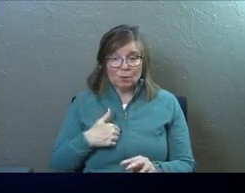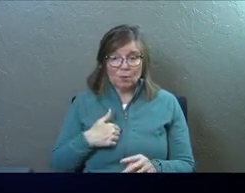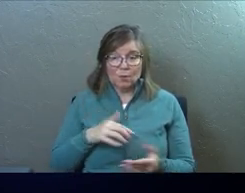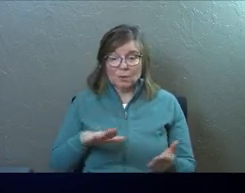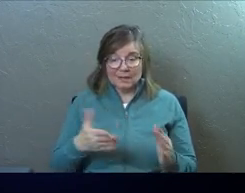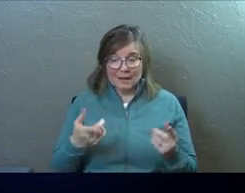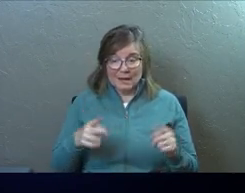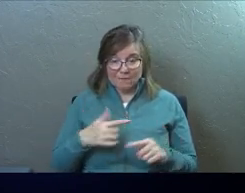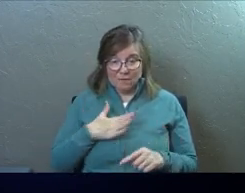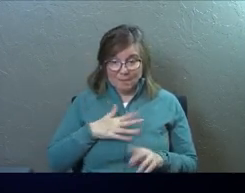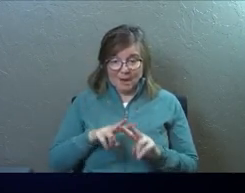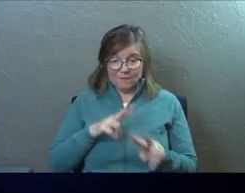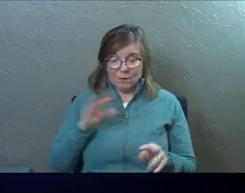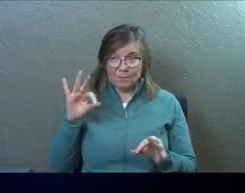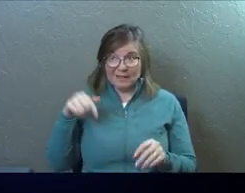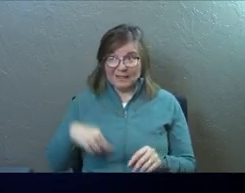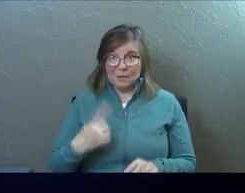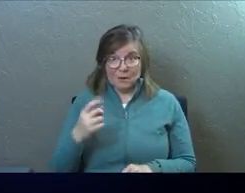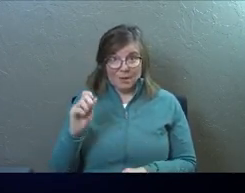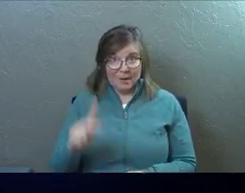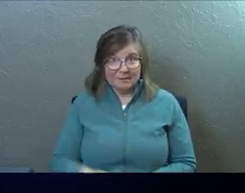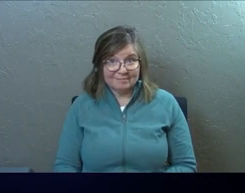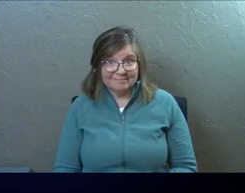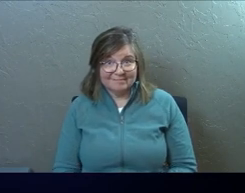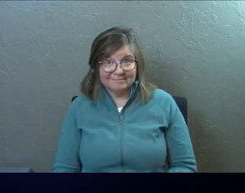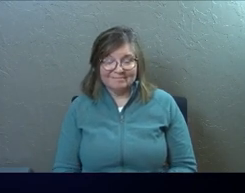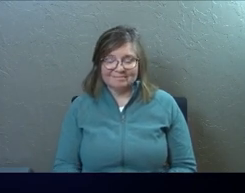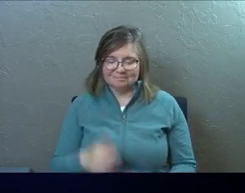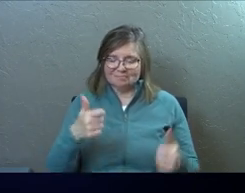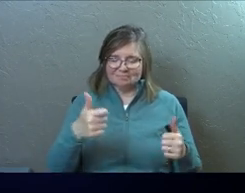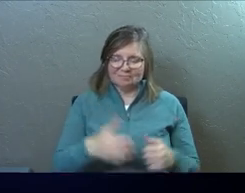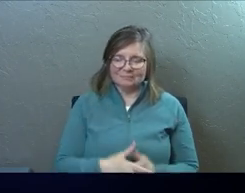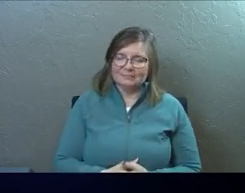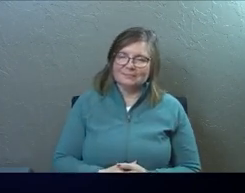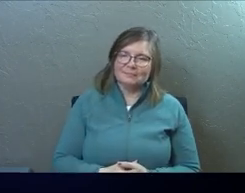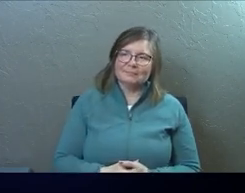When the day comes for my funeral, preach this one, all right? All right.